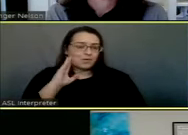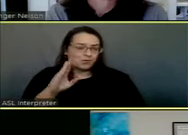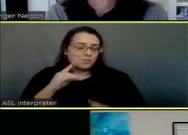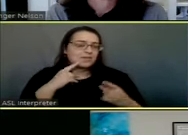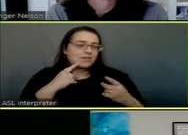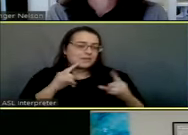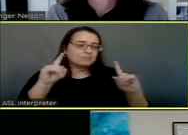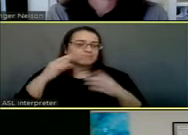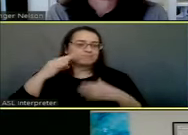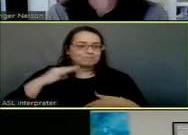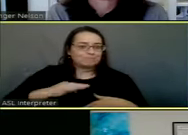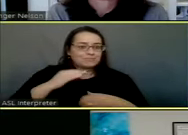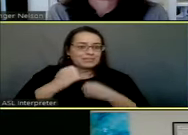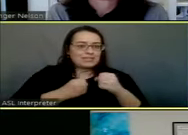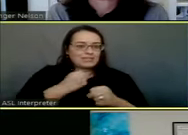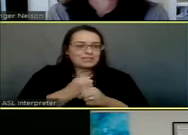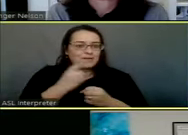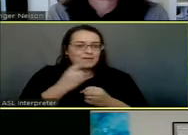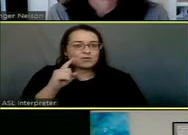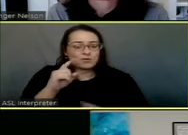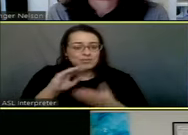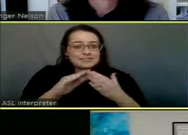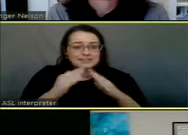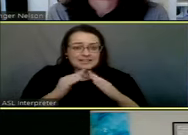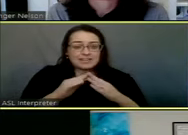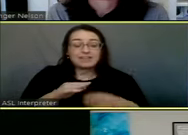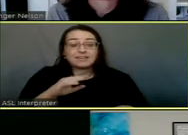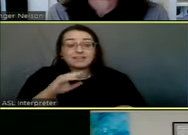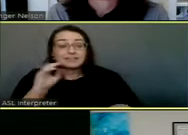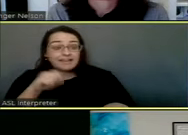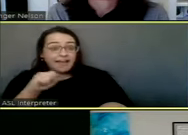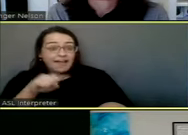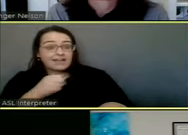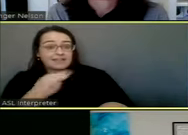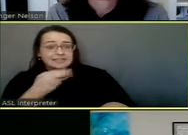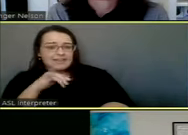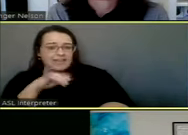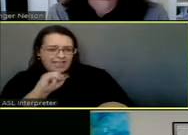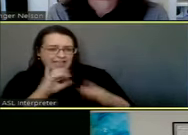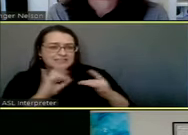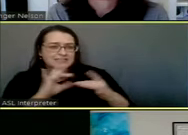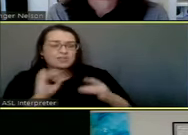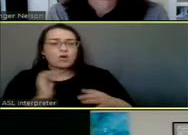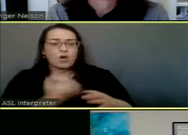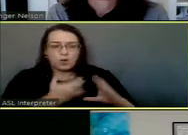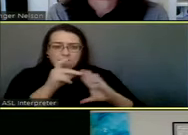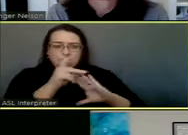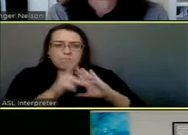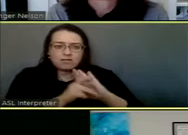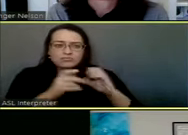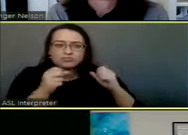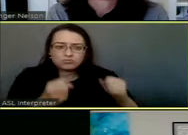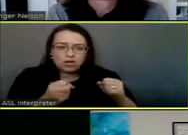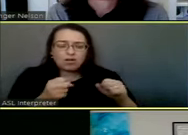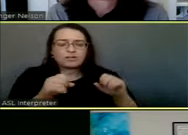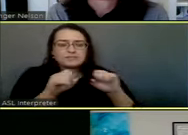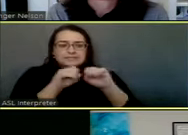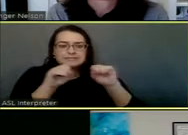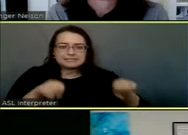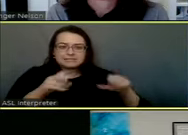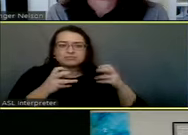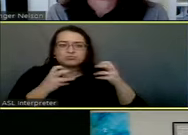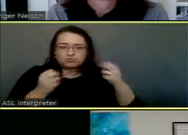city. Now that our policies are strong, our systems are strong